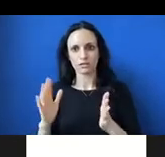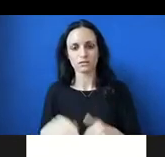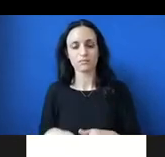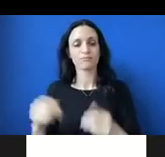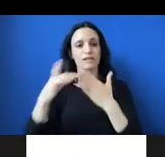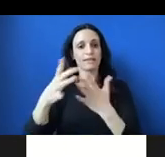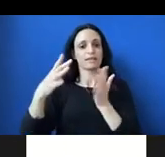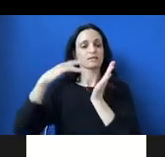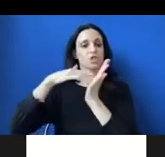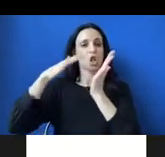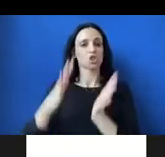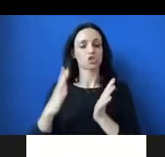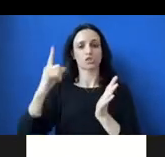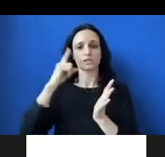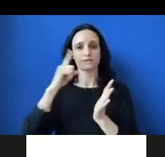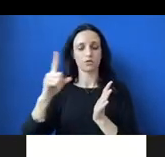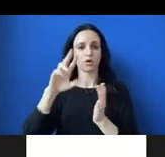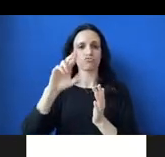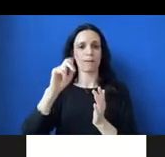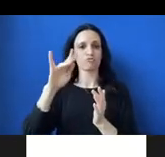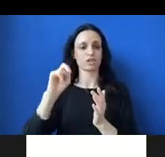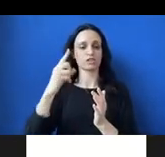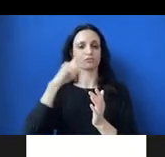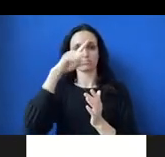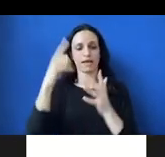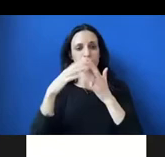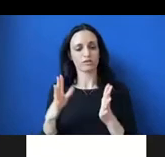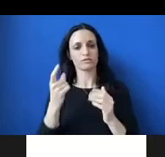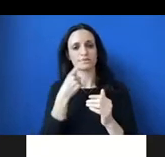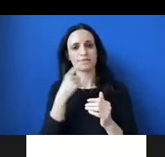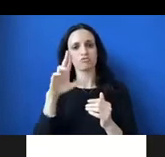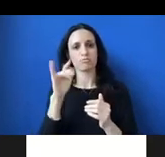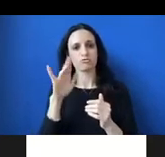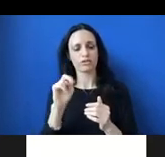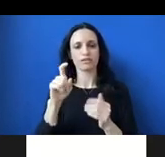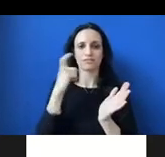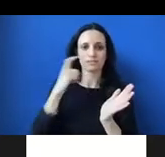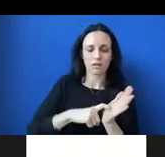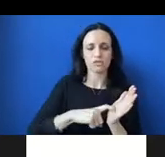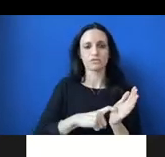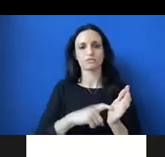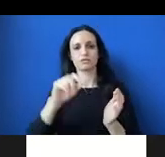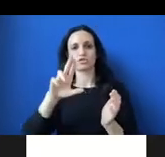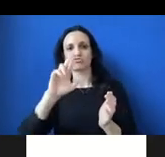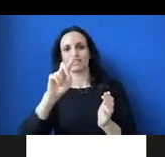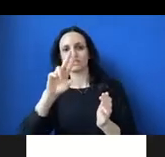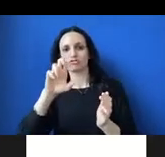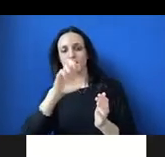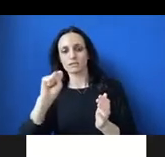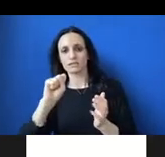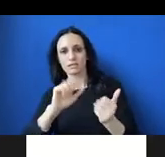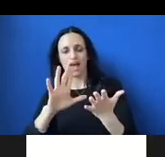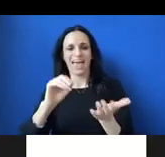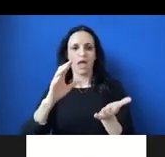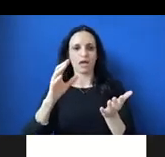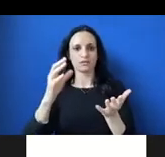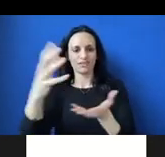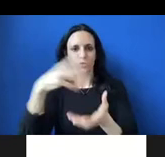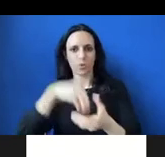new